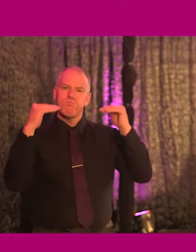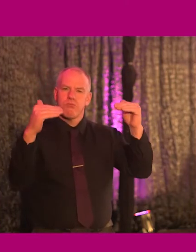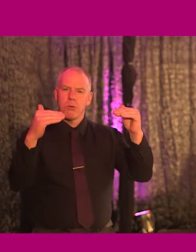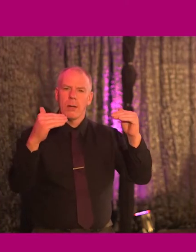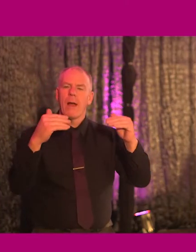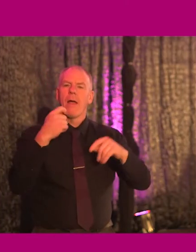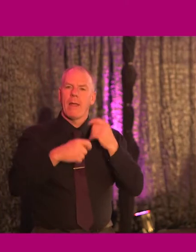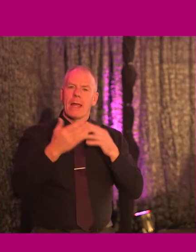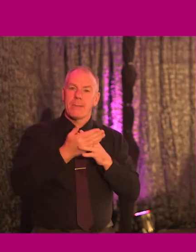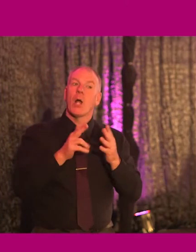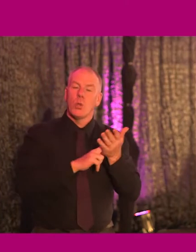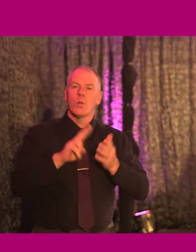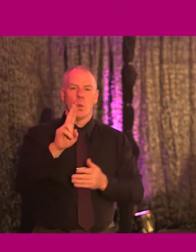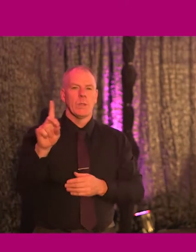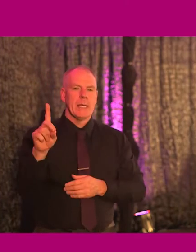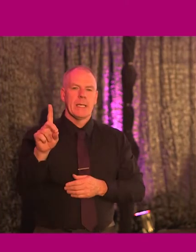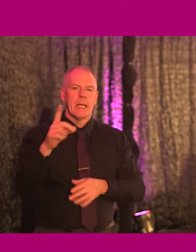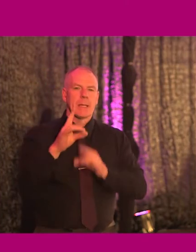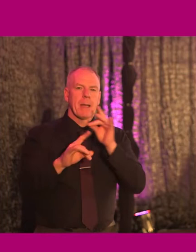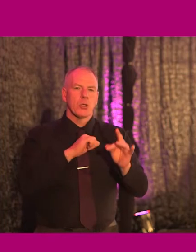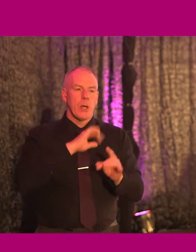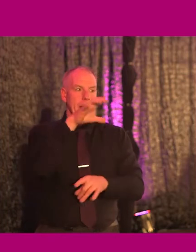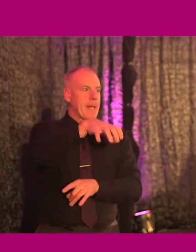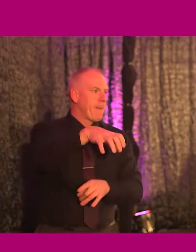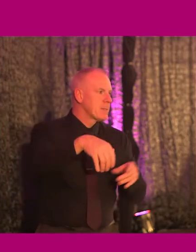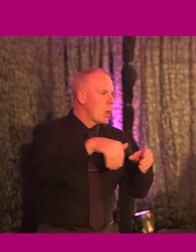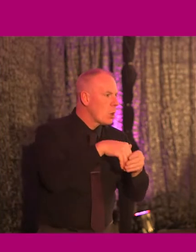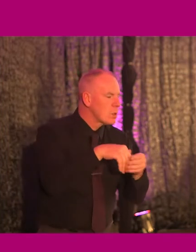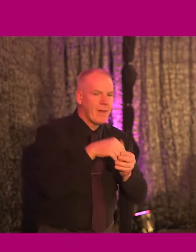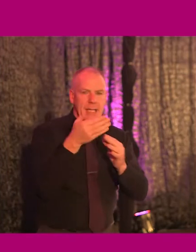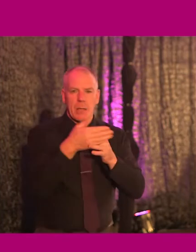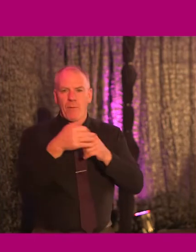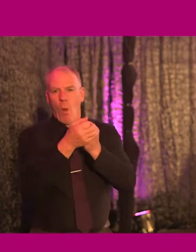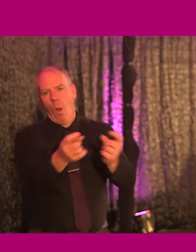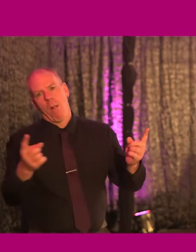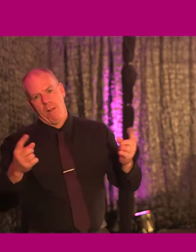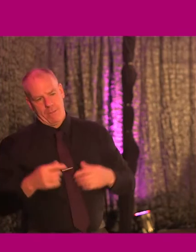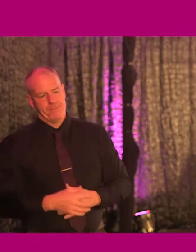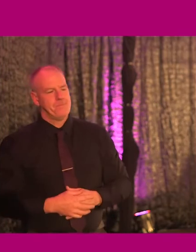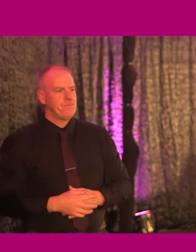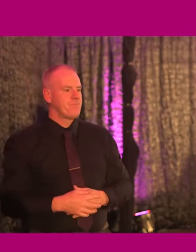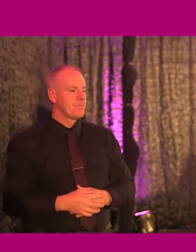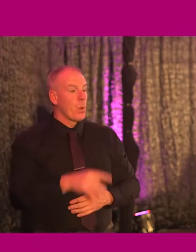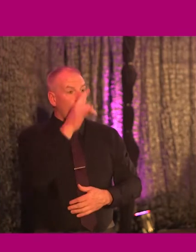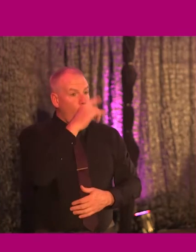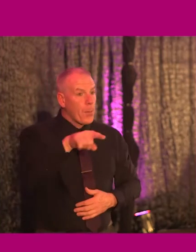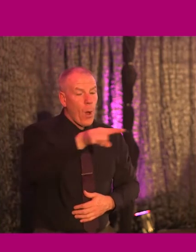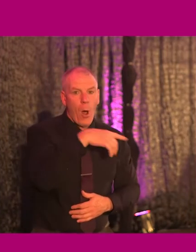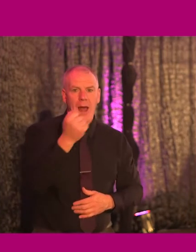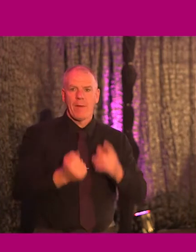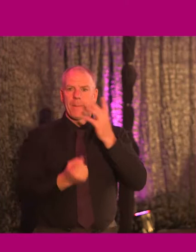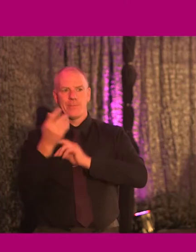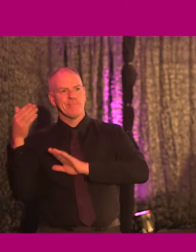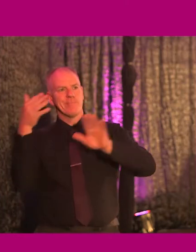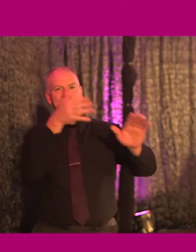the principles of universal design to ensure that the campus is inclusive and accessible to all. I hope you all get an opportunity to come and visit